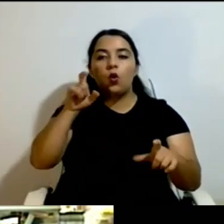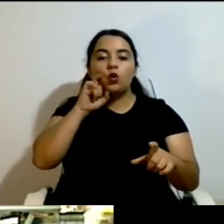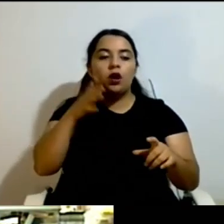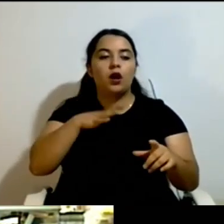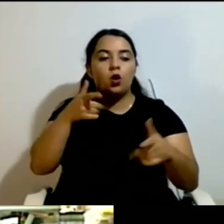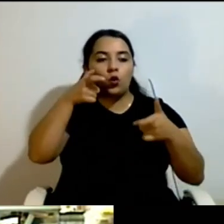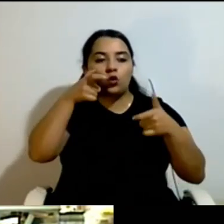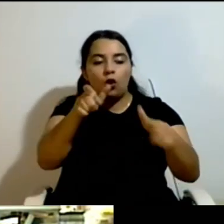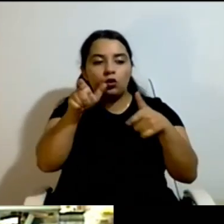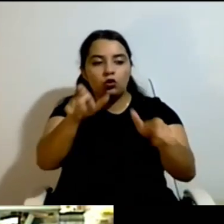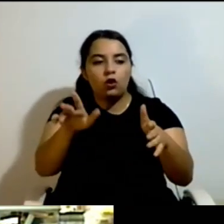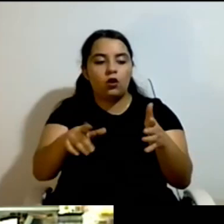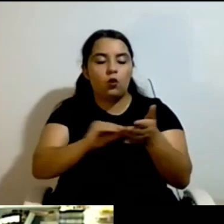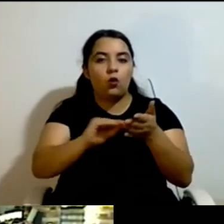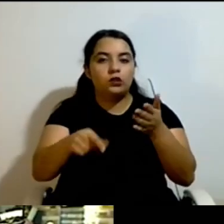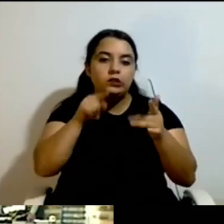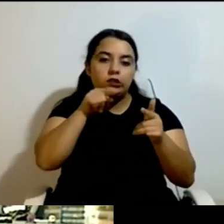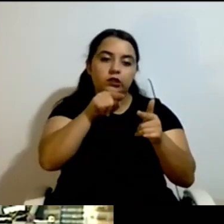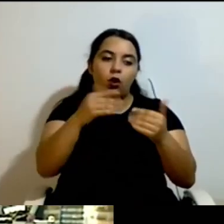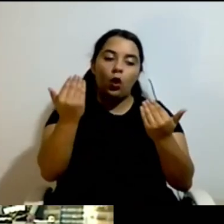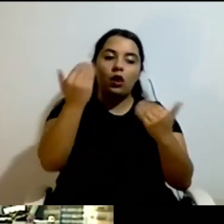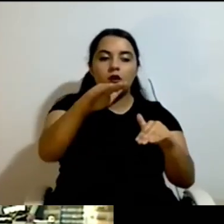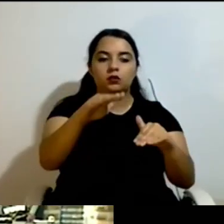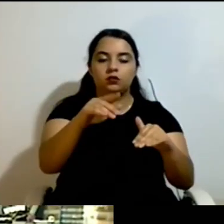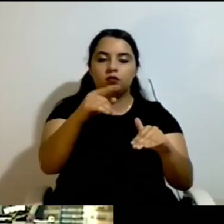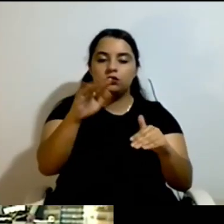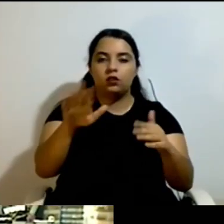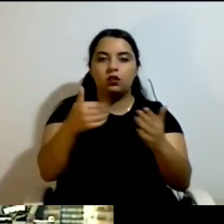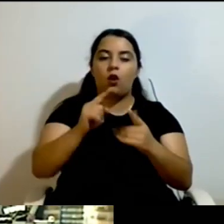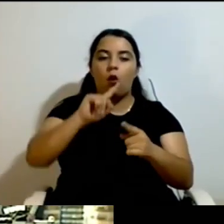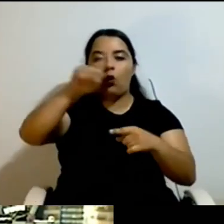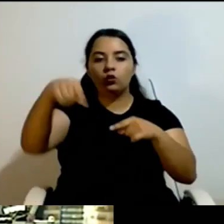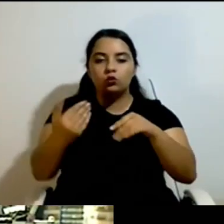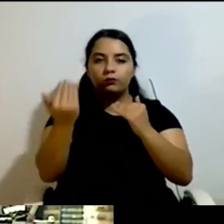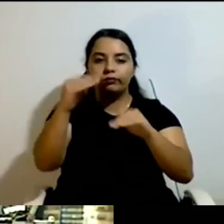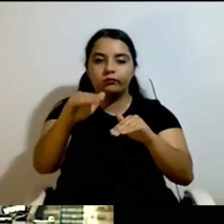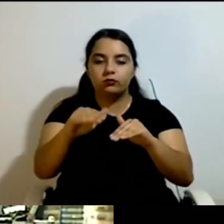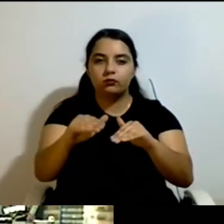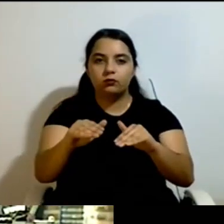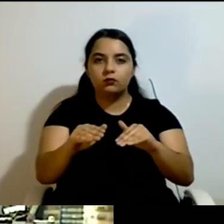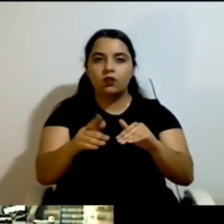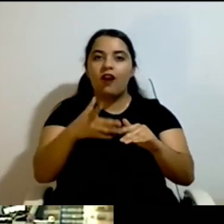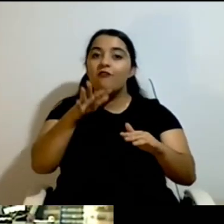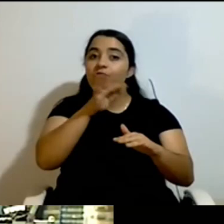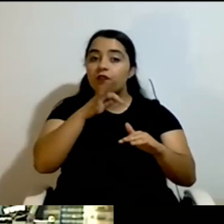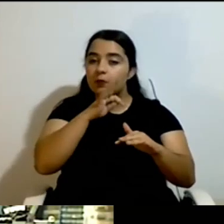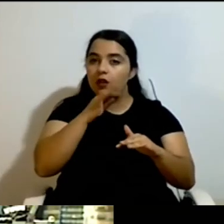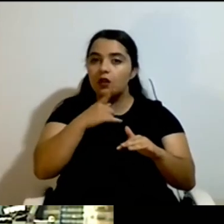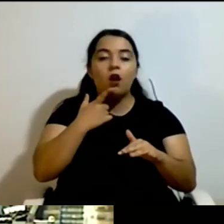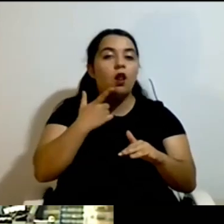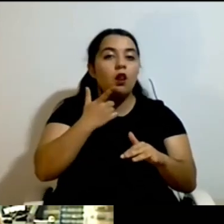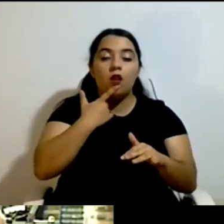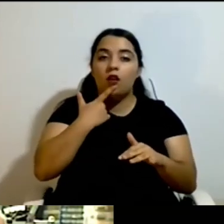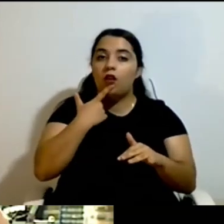family members are not allowed to be employed. None. And we are not allowed to use